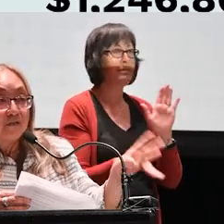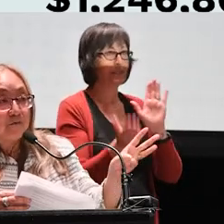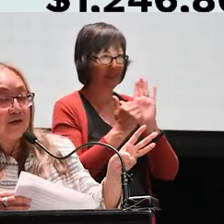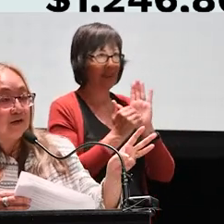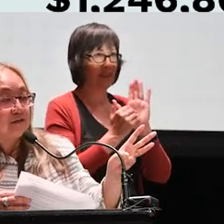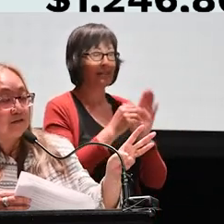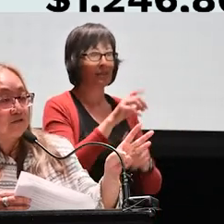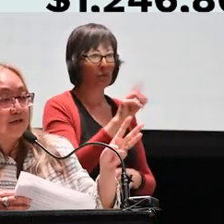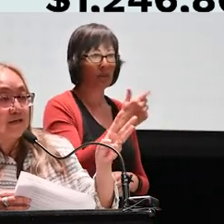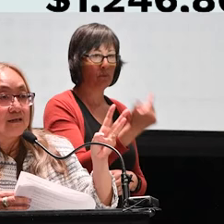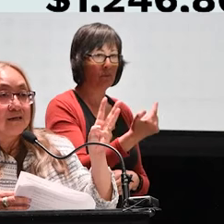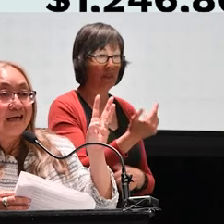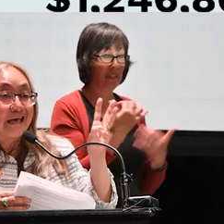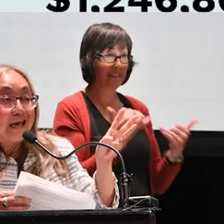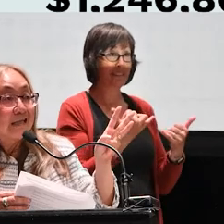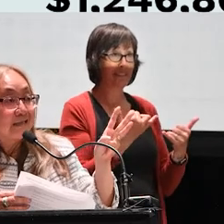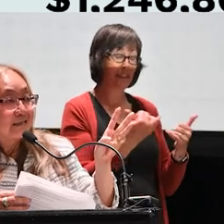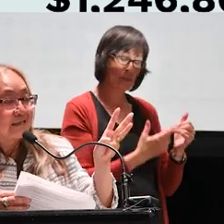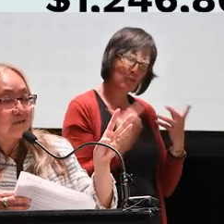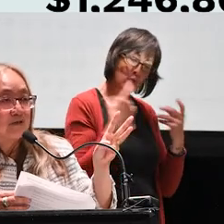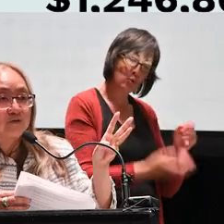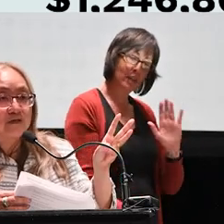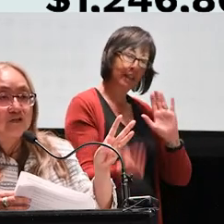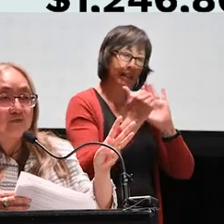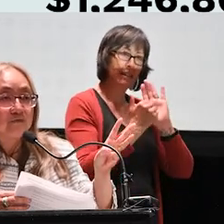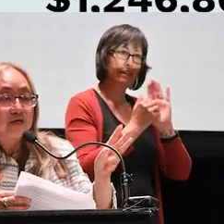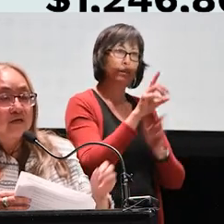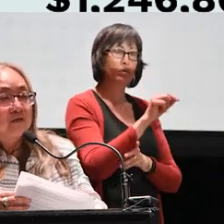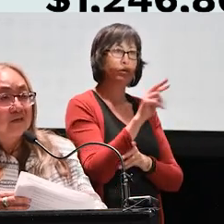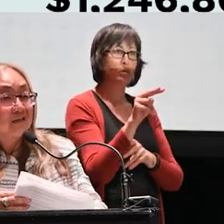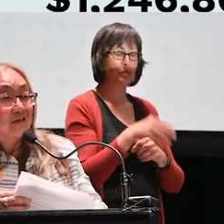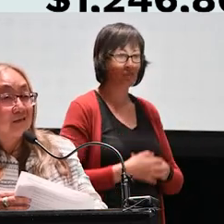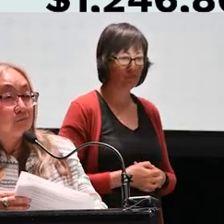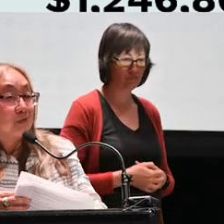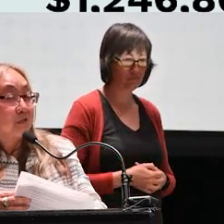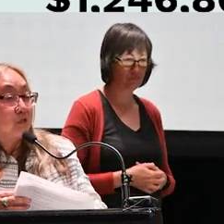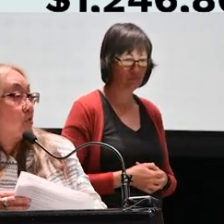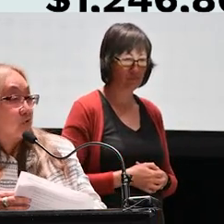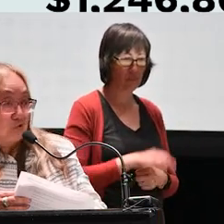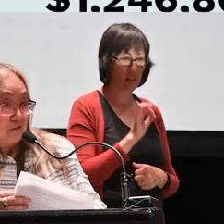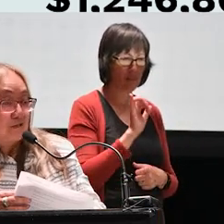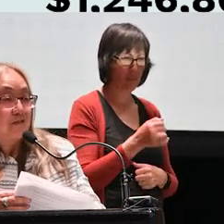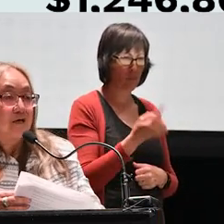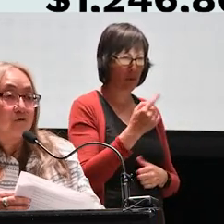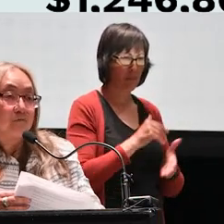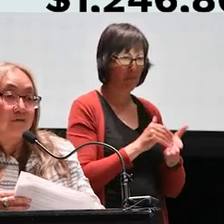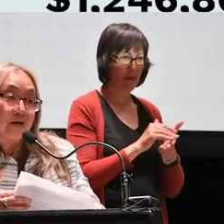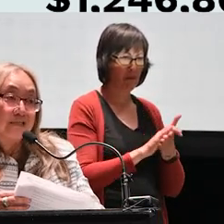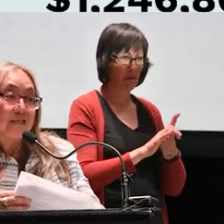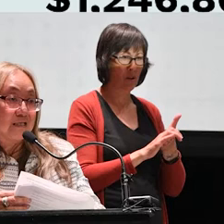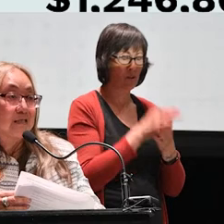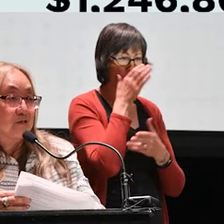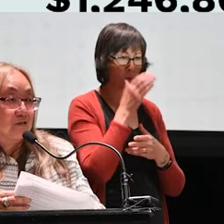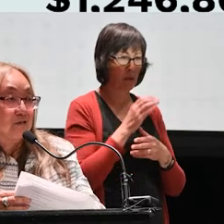are well on their way to doing it again in 2022. So that's a million dollars that will be